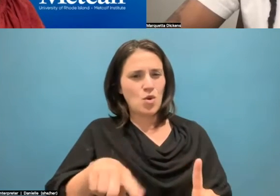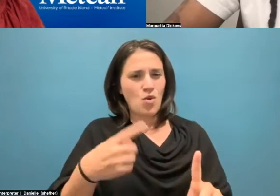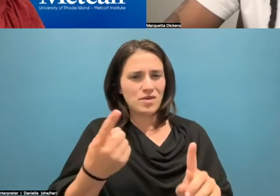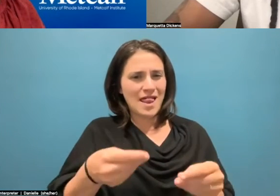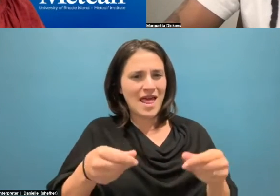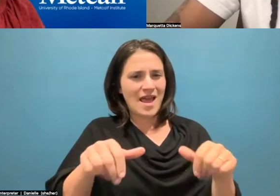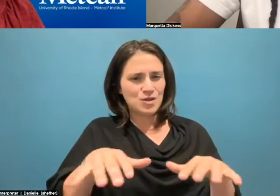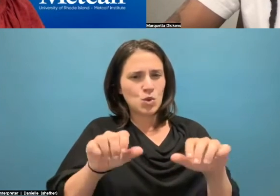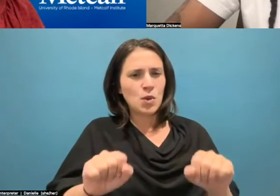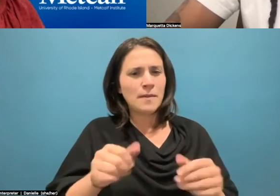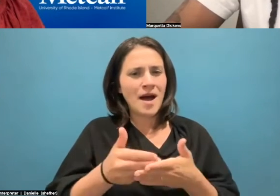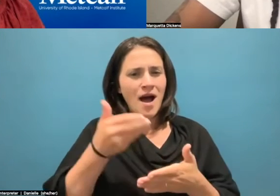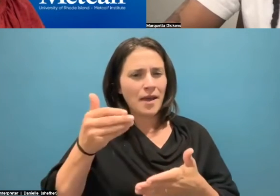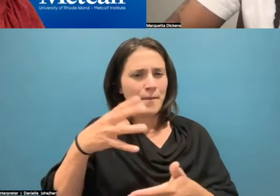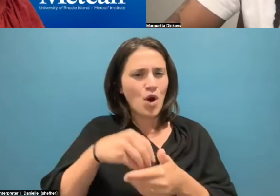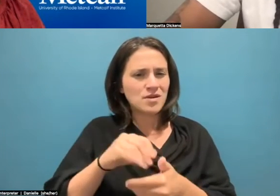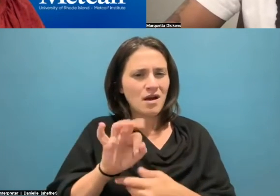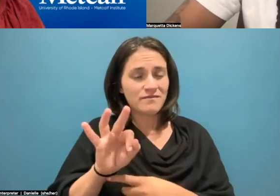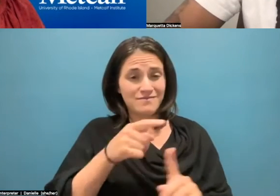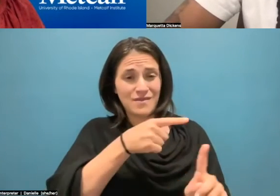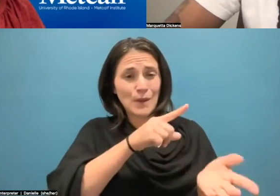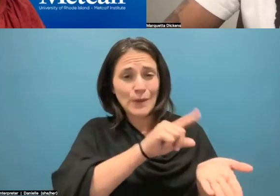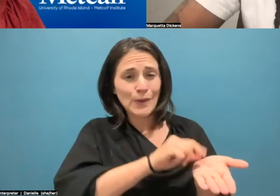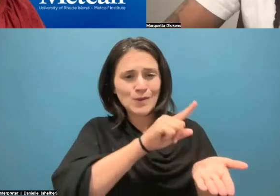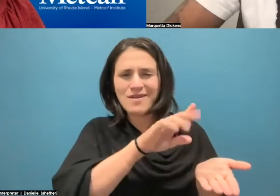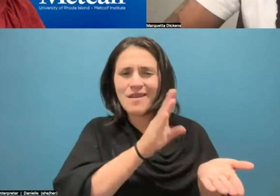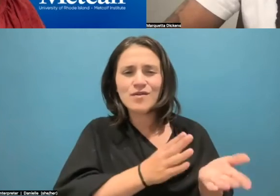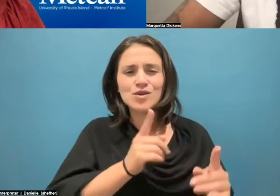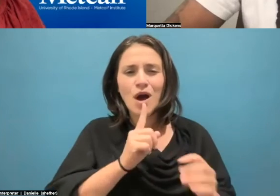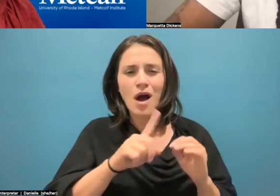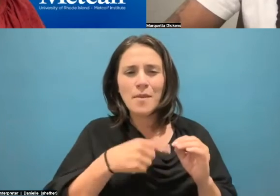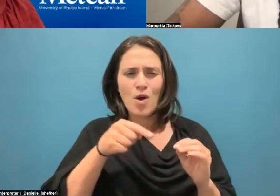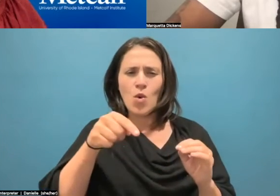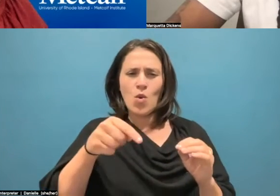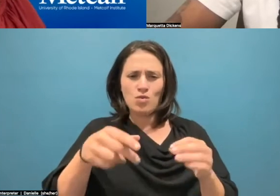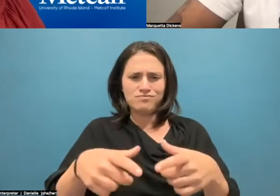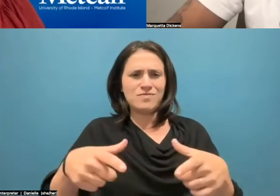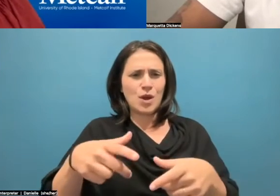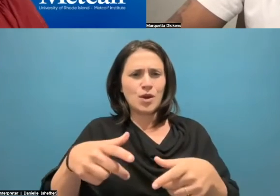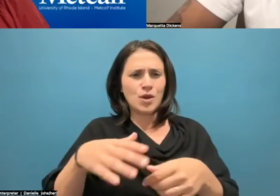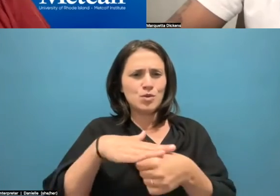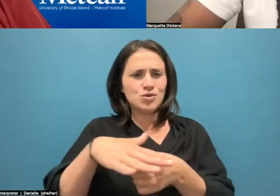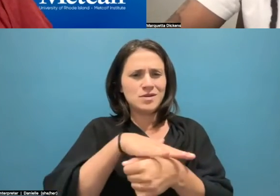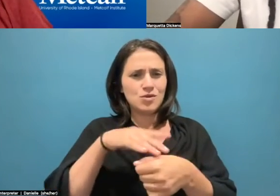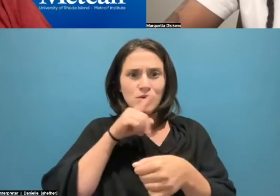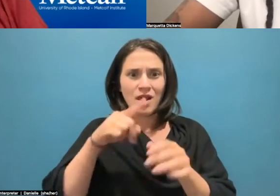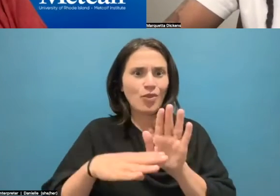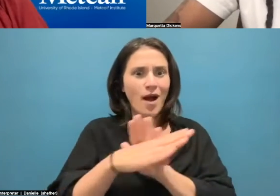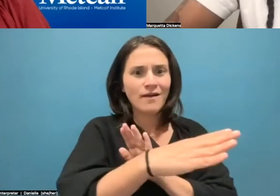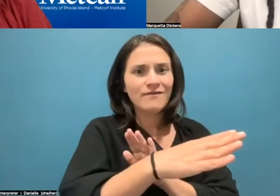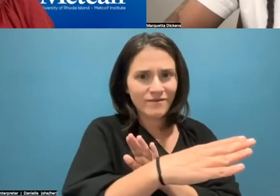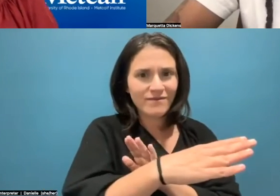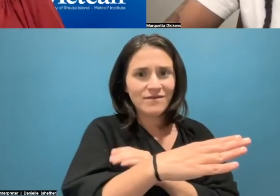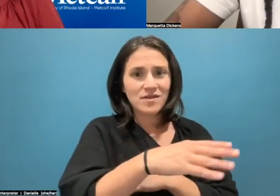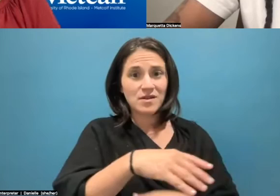a part of. And they never talk about the time where they thrived in those communities. When you talk about Black Wall Street, well, Princeville was one of the